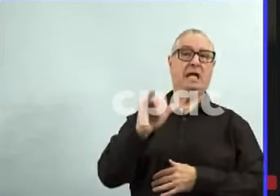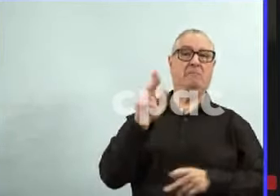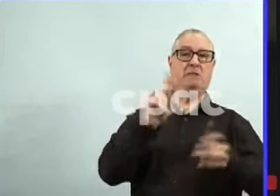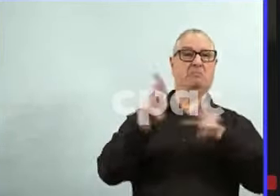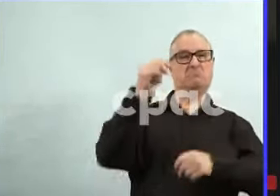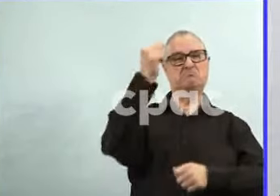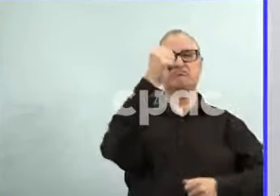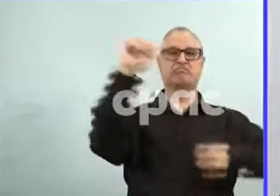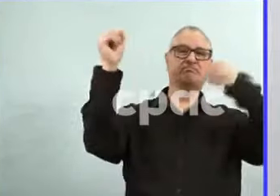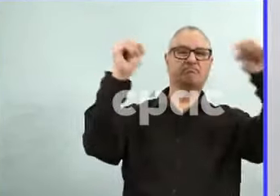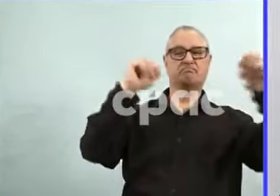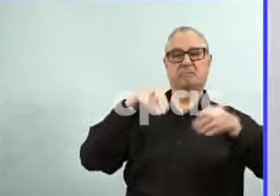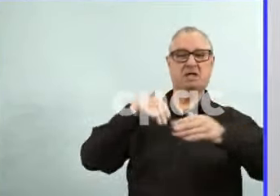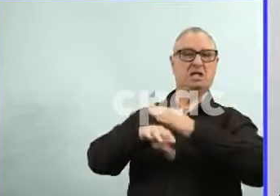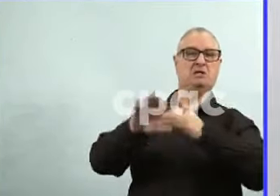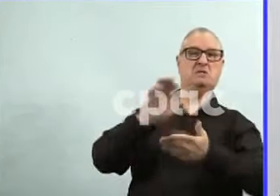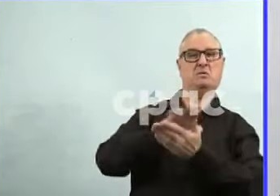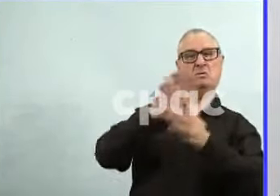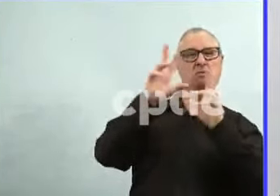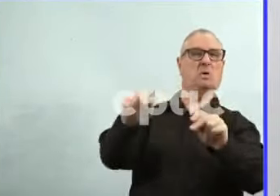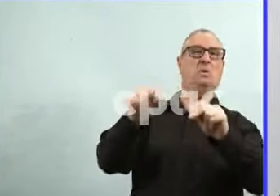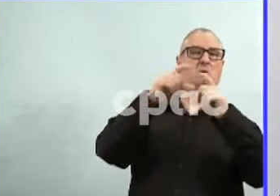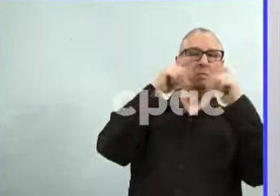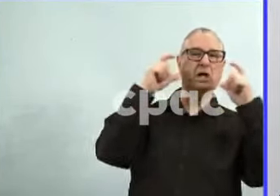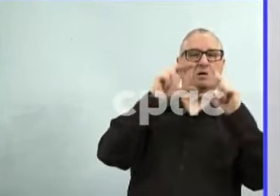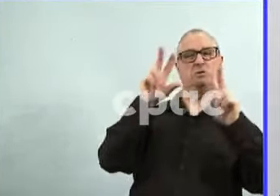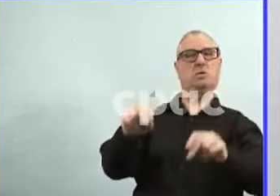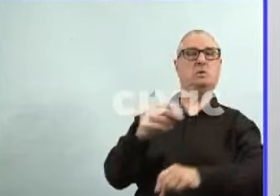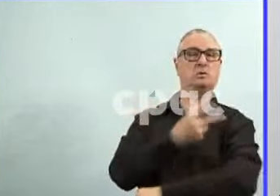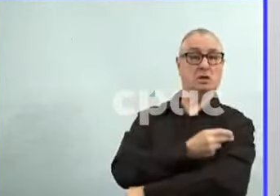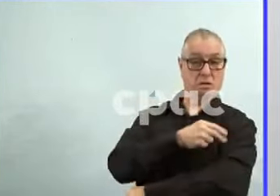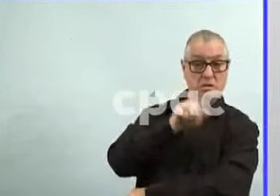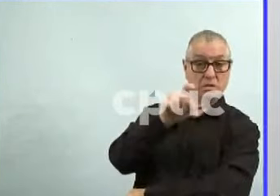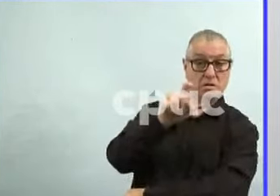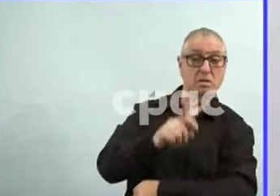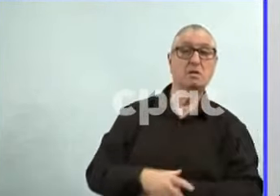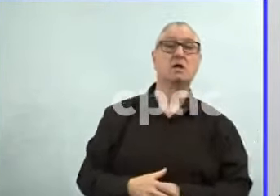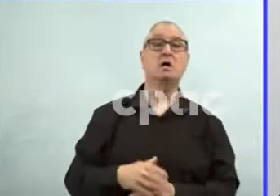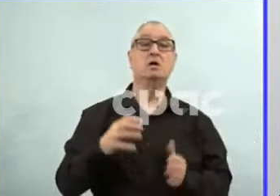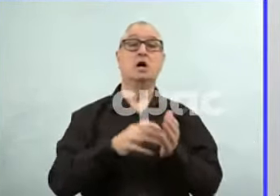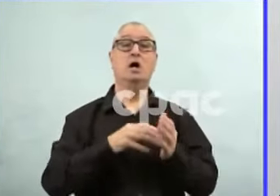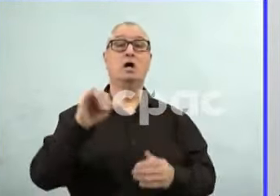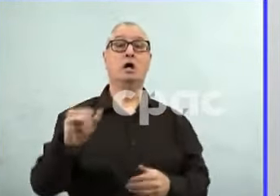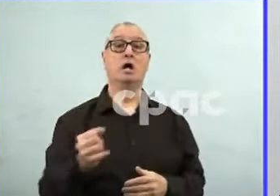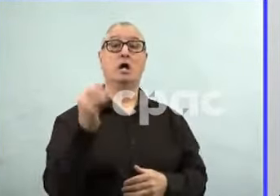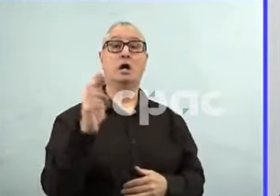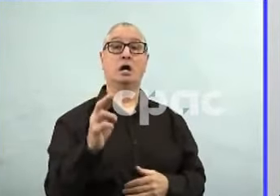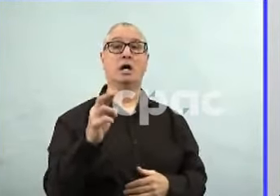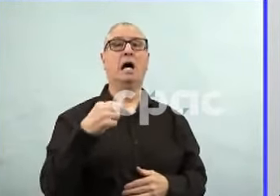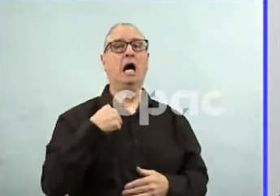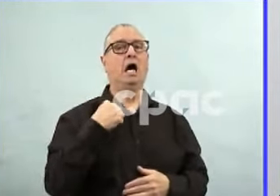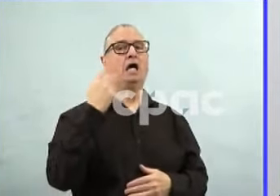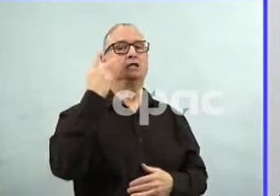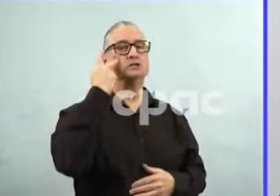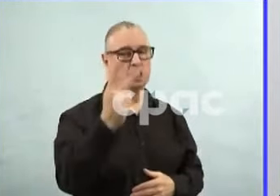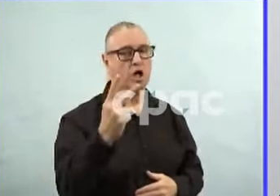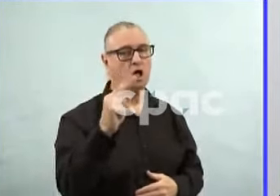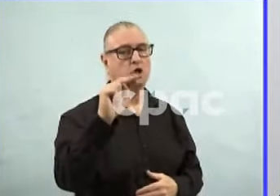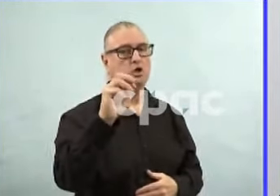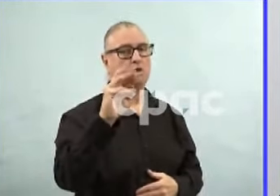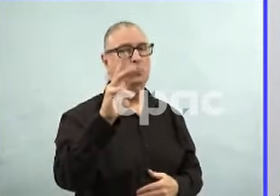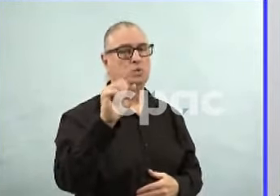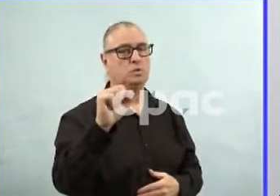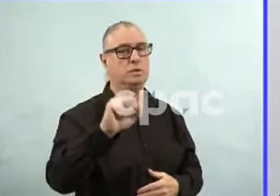Yes, I saw that story as well in the news this morning. And obviously, we don't want children to feel unsafe